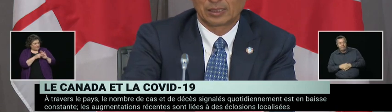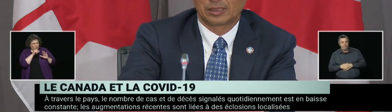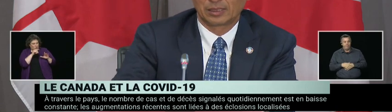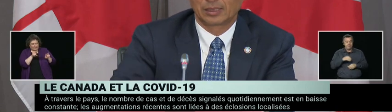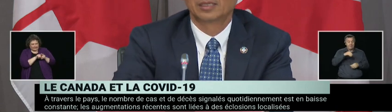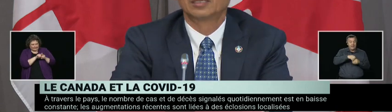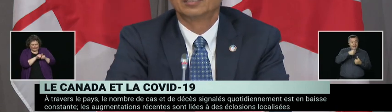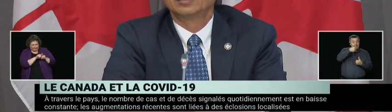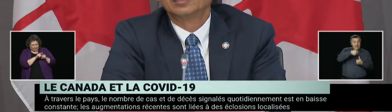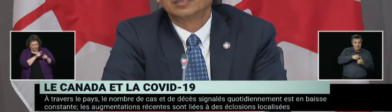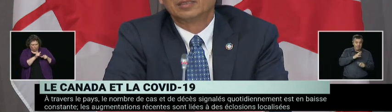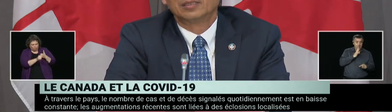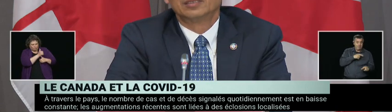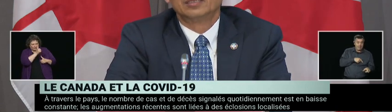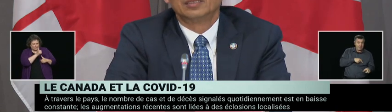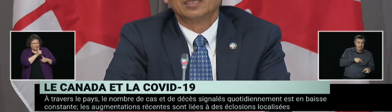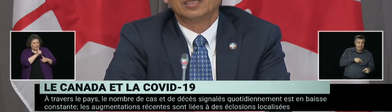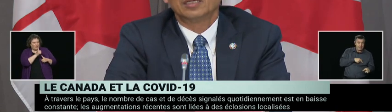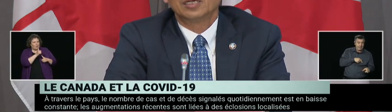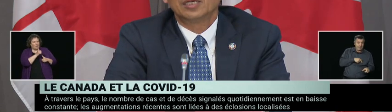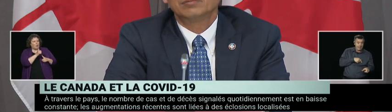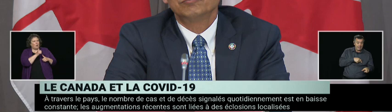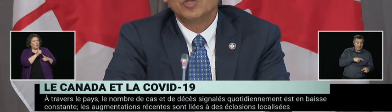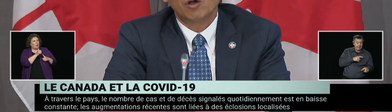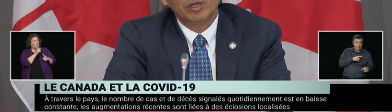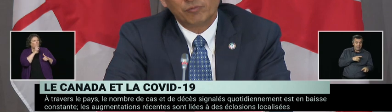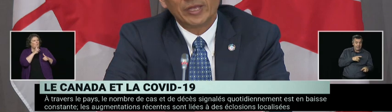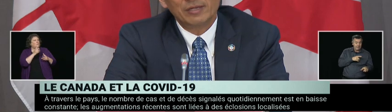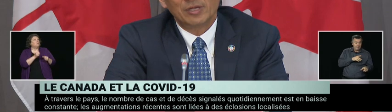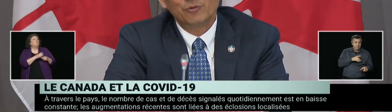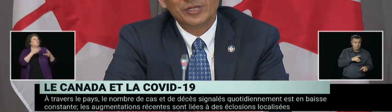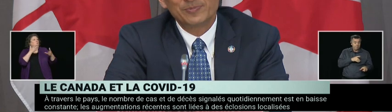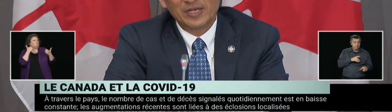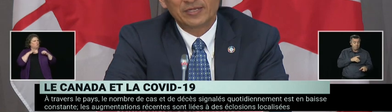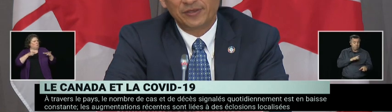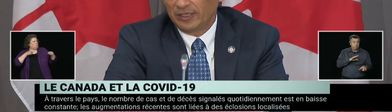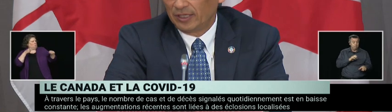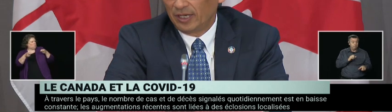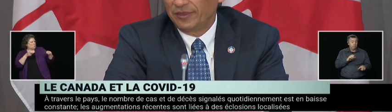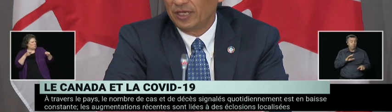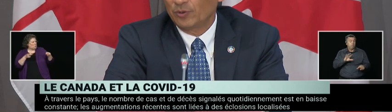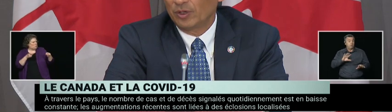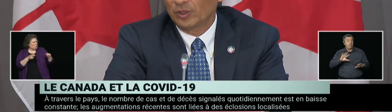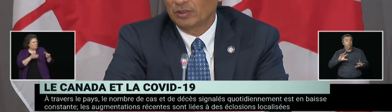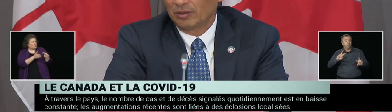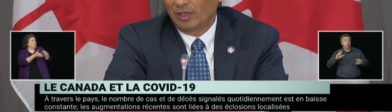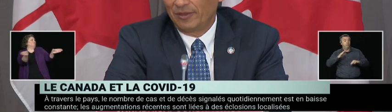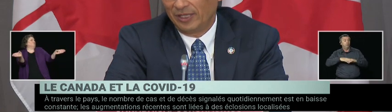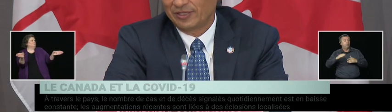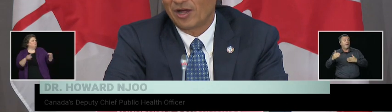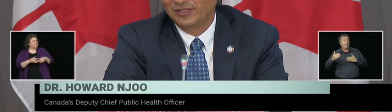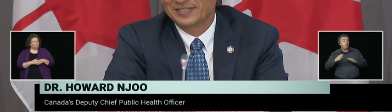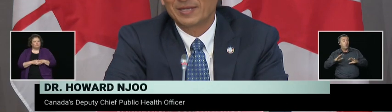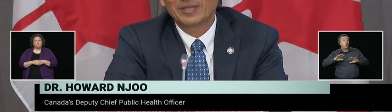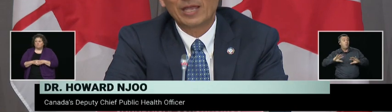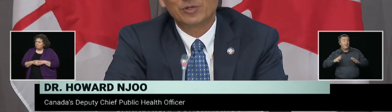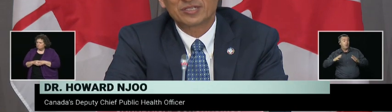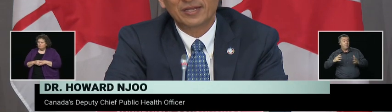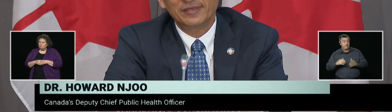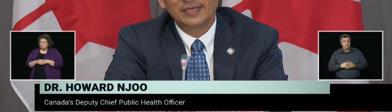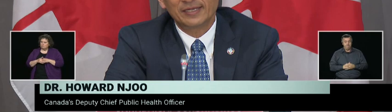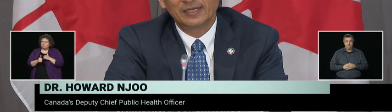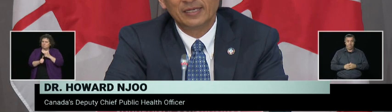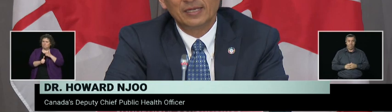in the attempts to control the outbreak. No, okay. Risk-based, I think we're talking the same